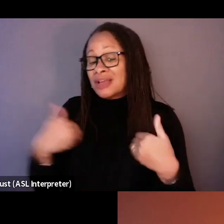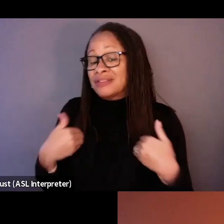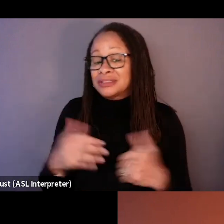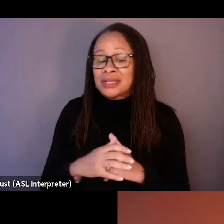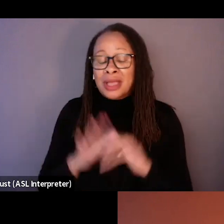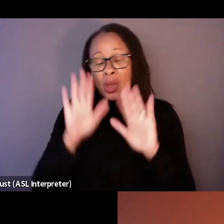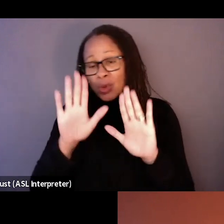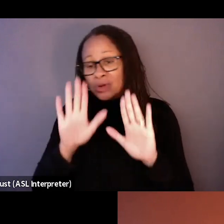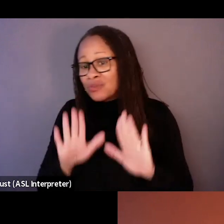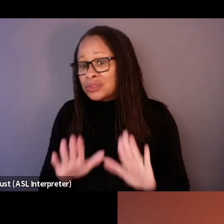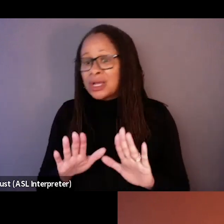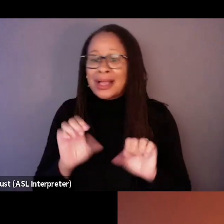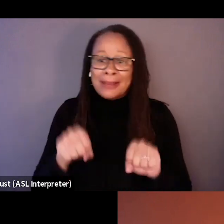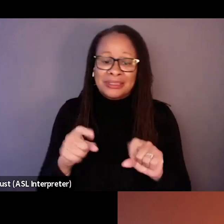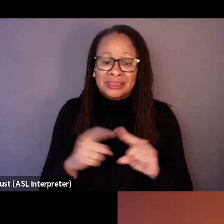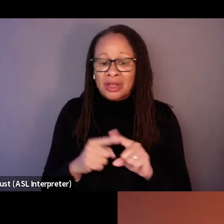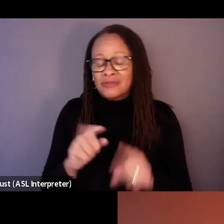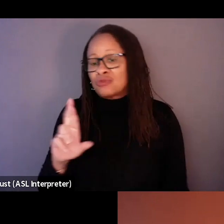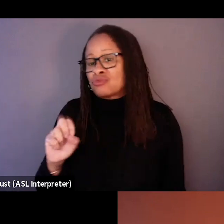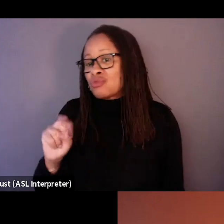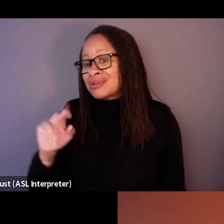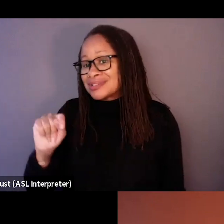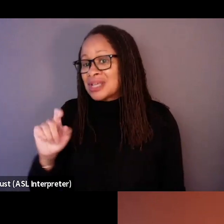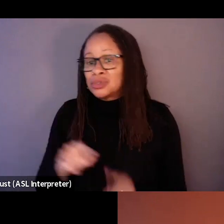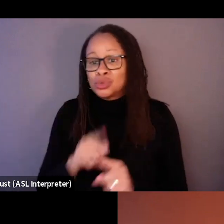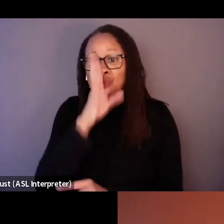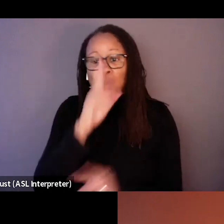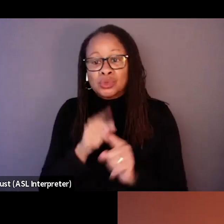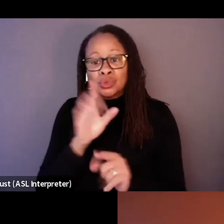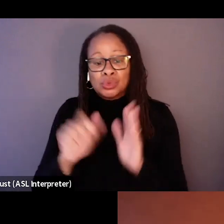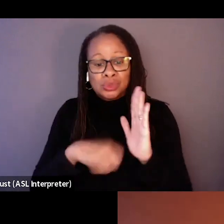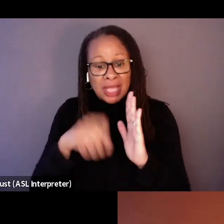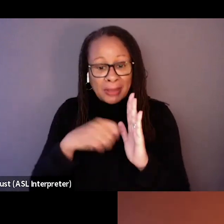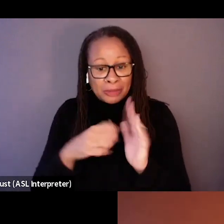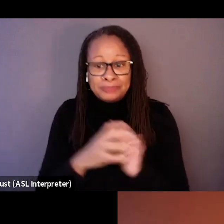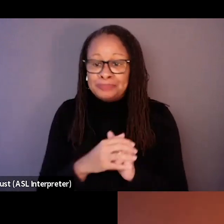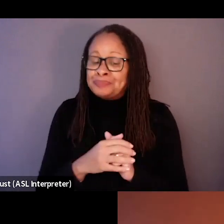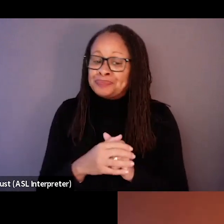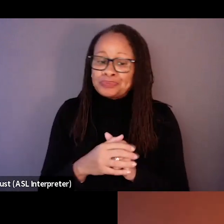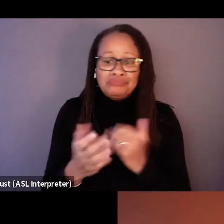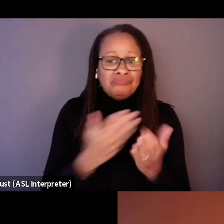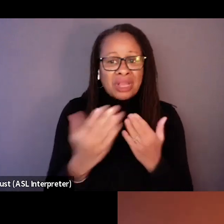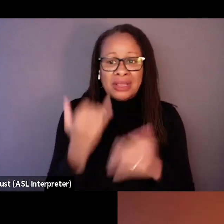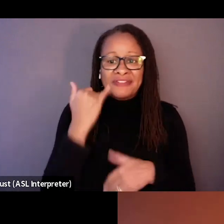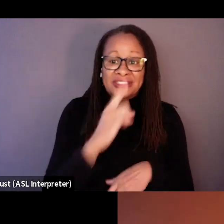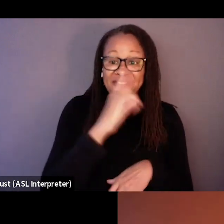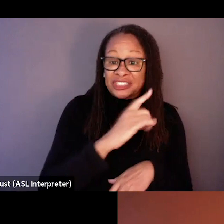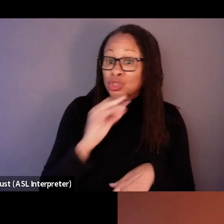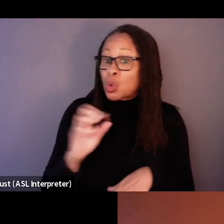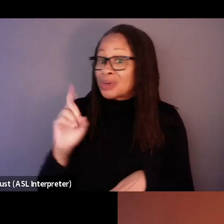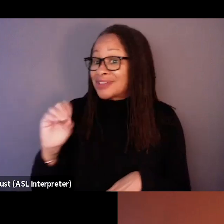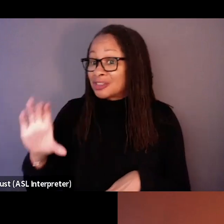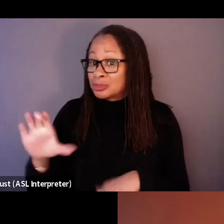magnificent, um, ability of Ronit to talk to the camera, whether you shoot her in fiction or you shoot her in documentary,